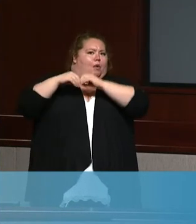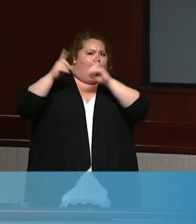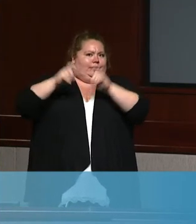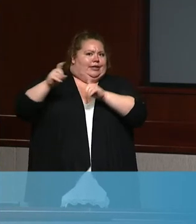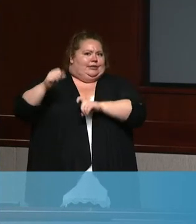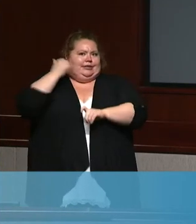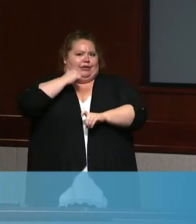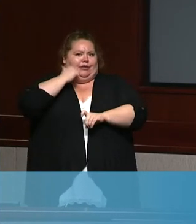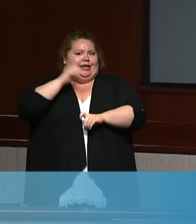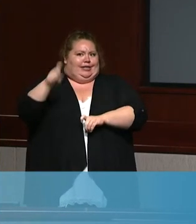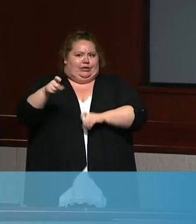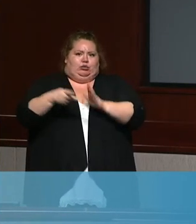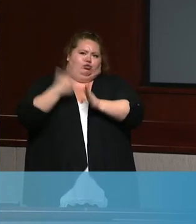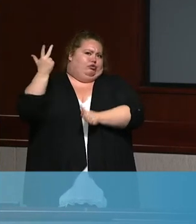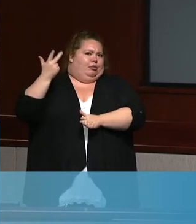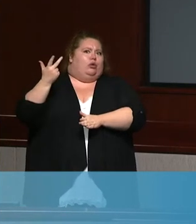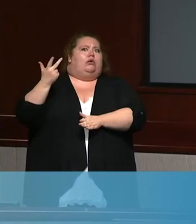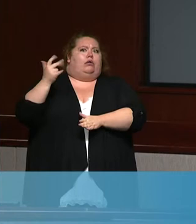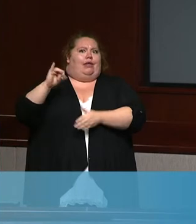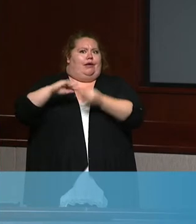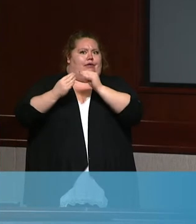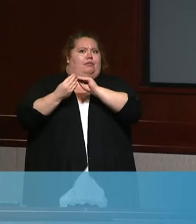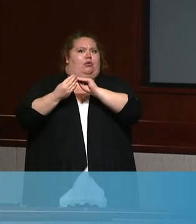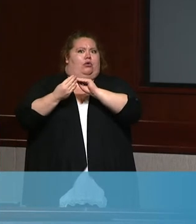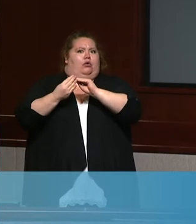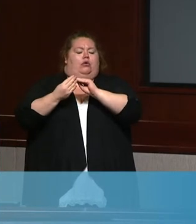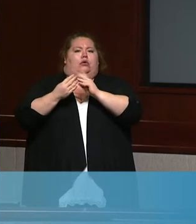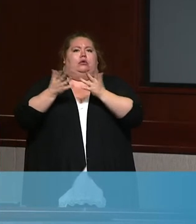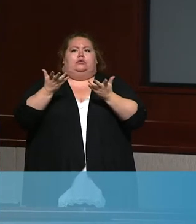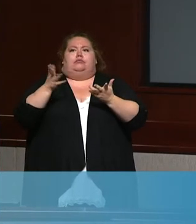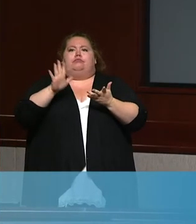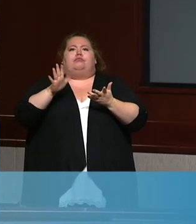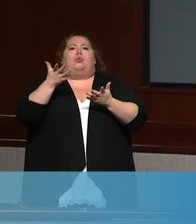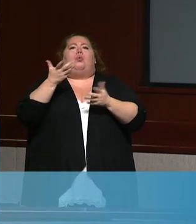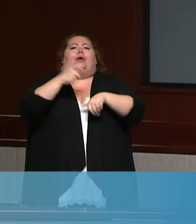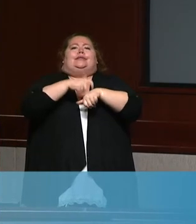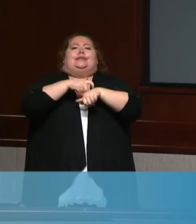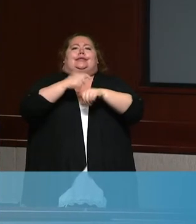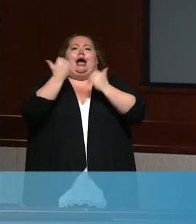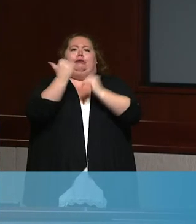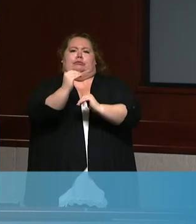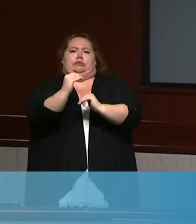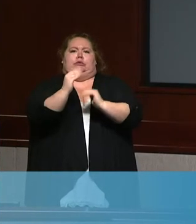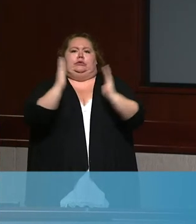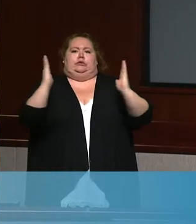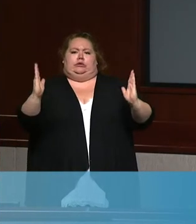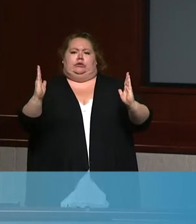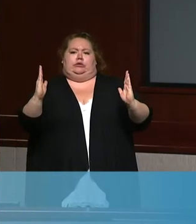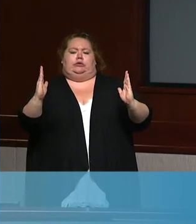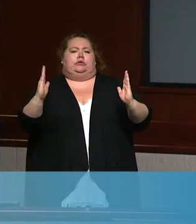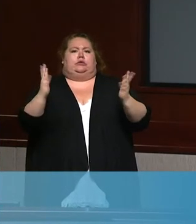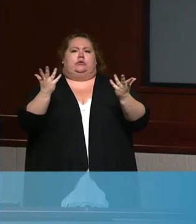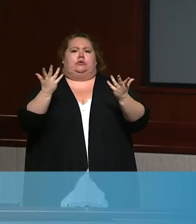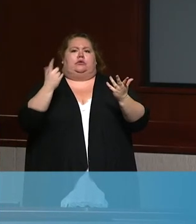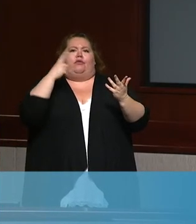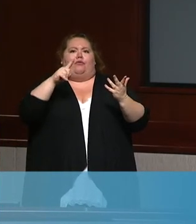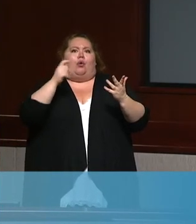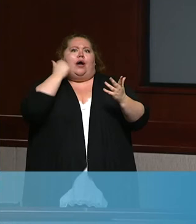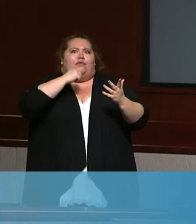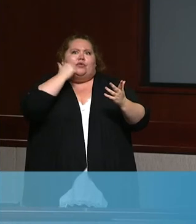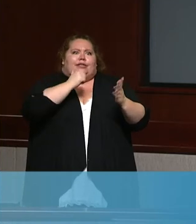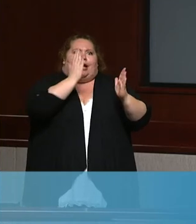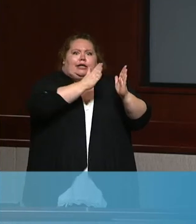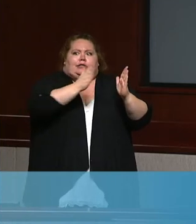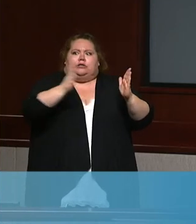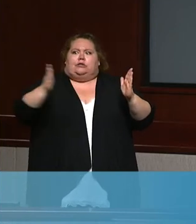Kern County. And I'm wondering, over what time frame would we need to keep that number? However, what time frame would we need